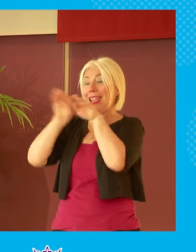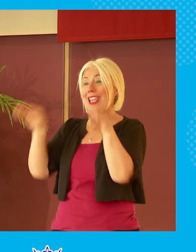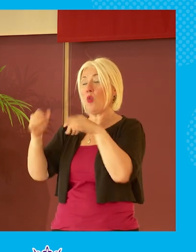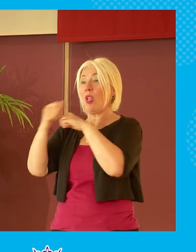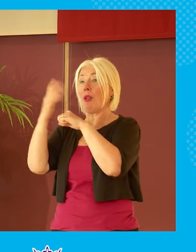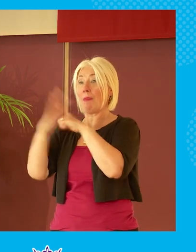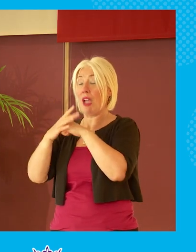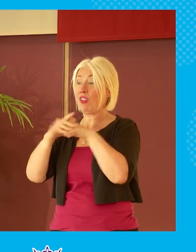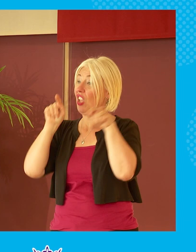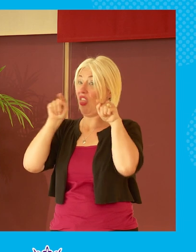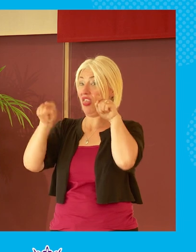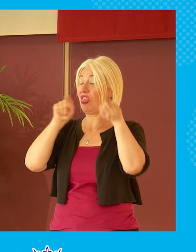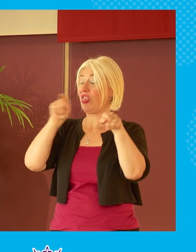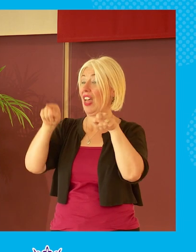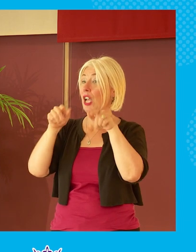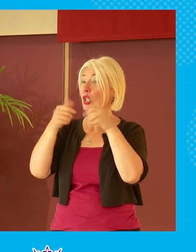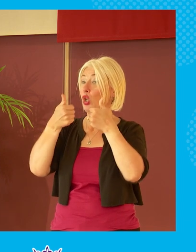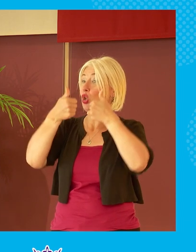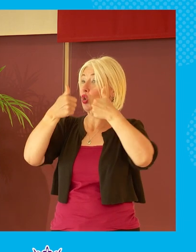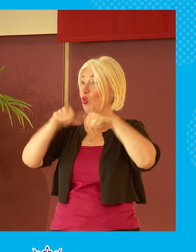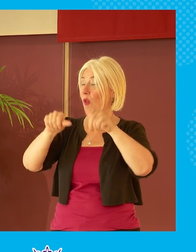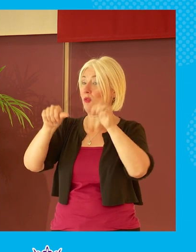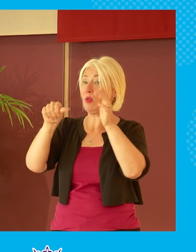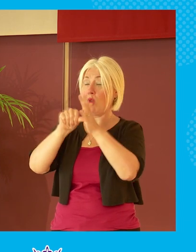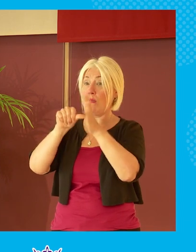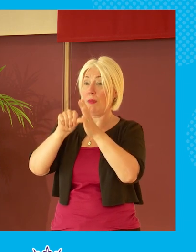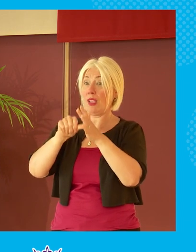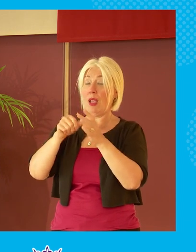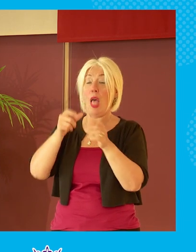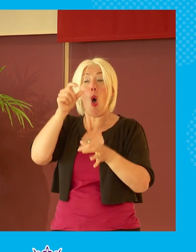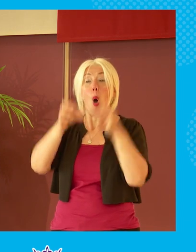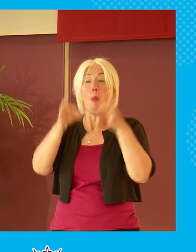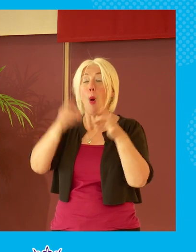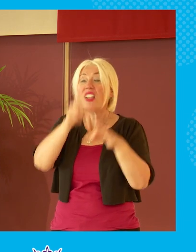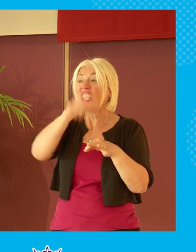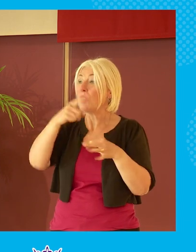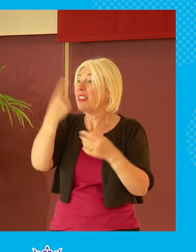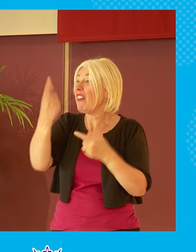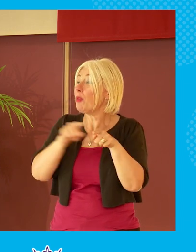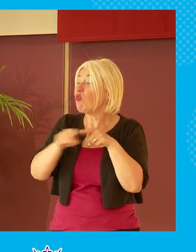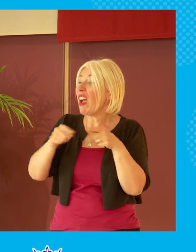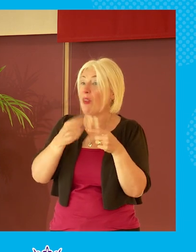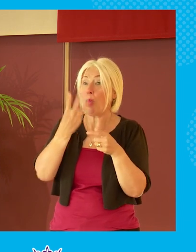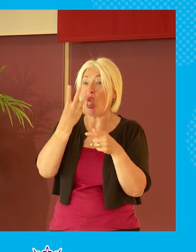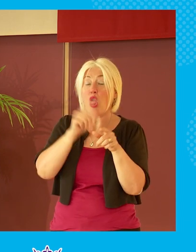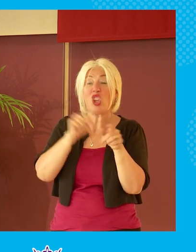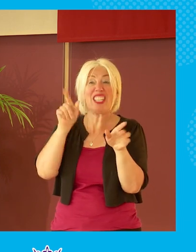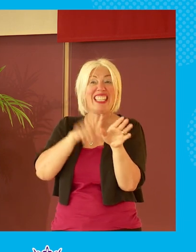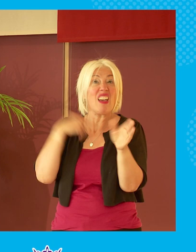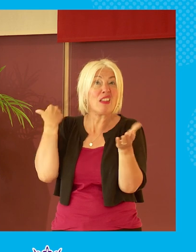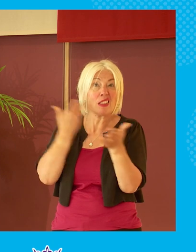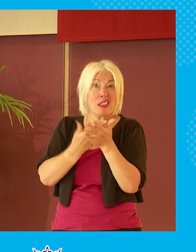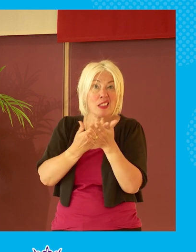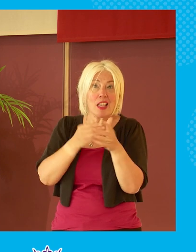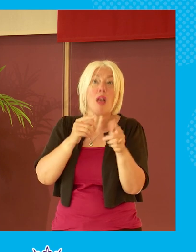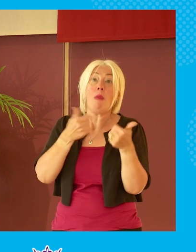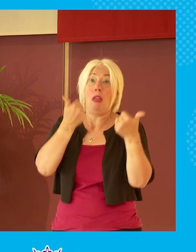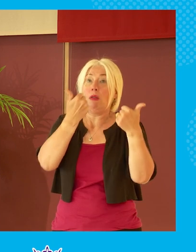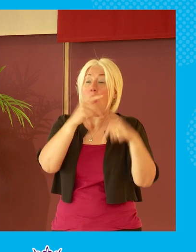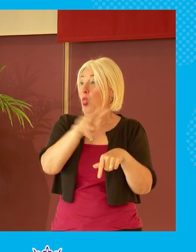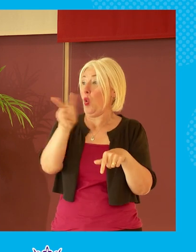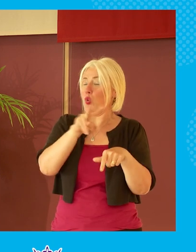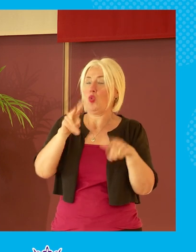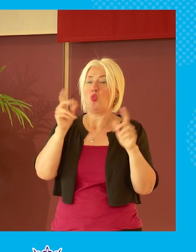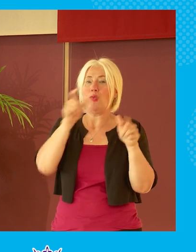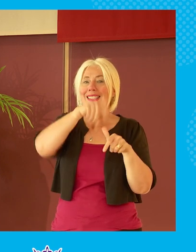problems that the politicians have been trying to solve for 30 years and couldn't they've had a series of assembly since that have been less successful and i think that's that's really